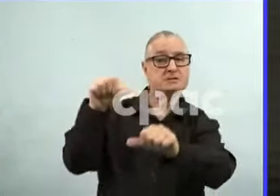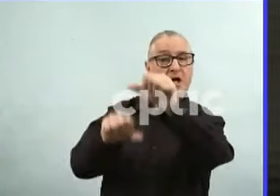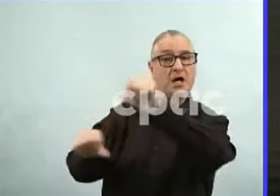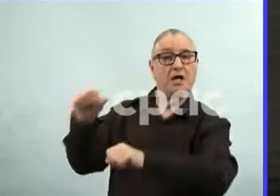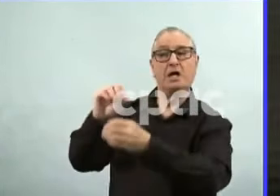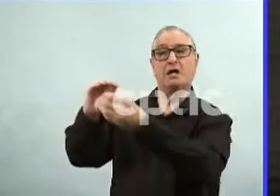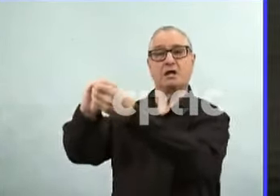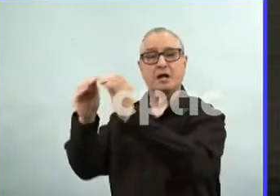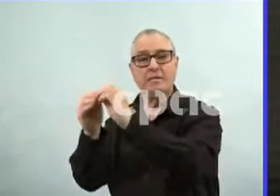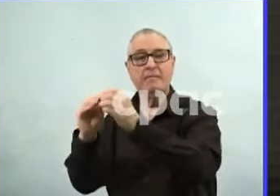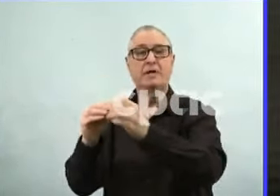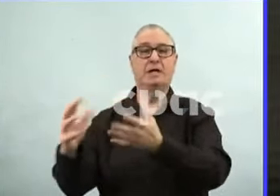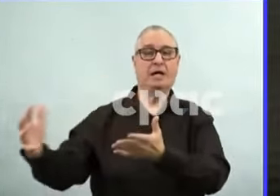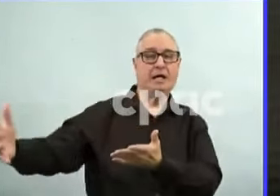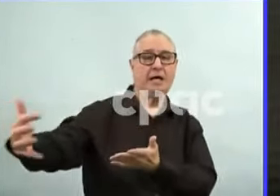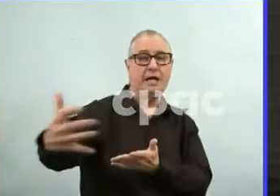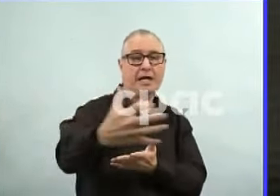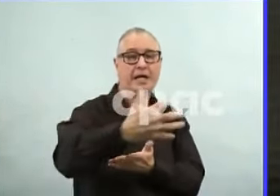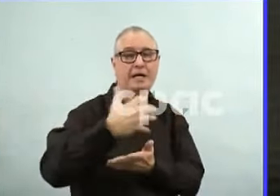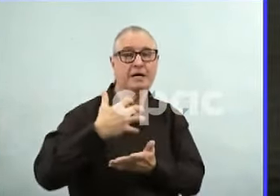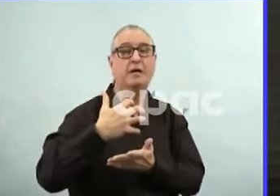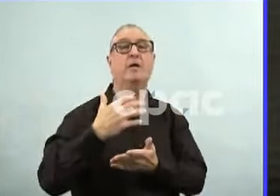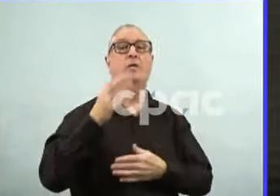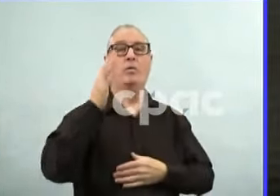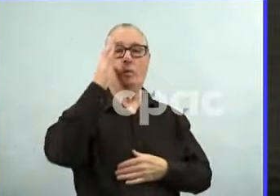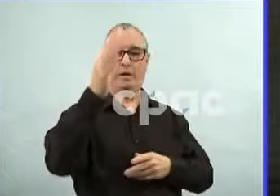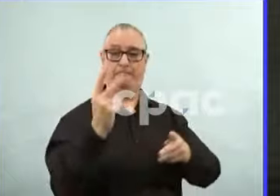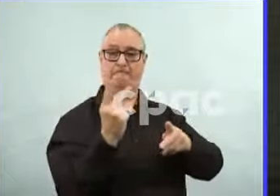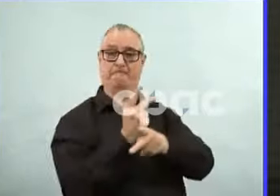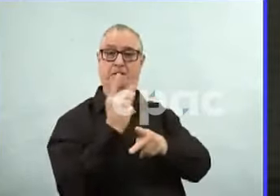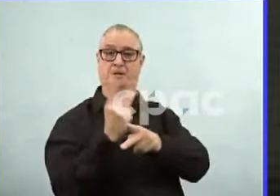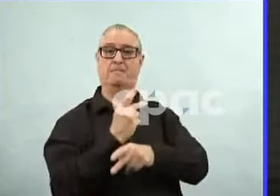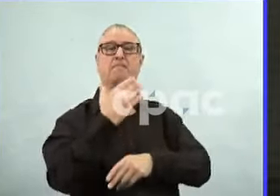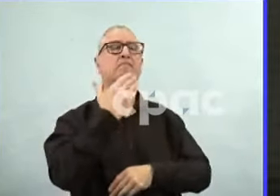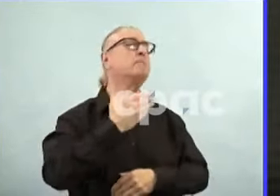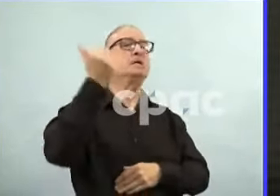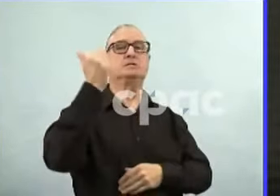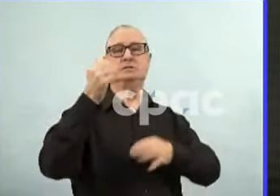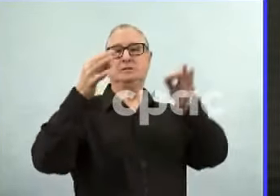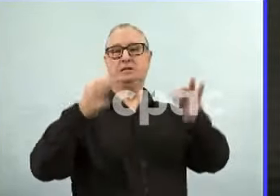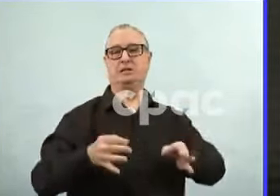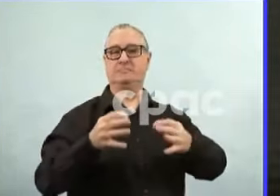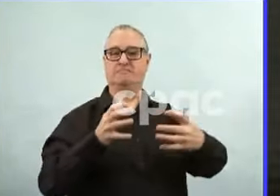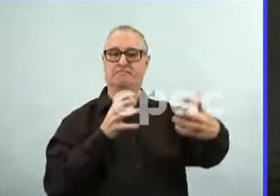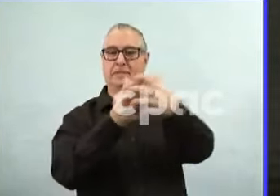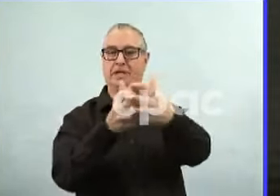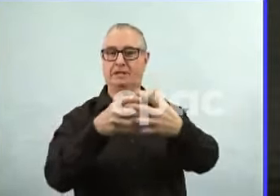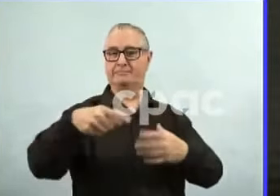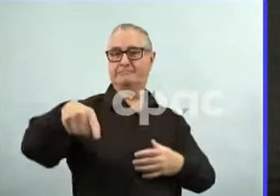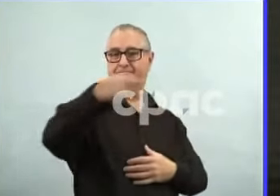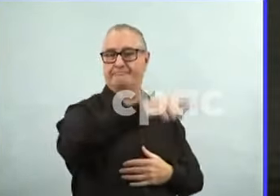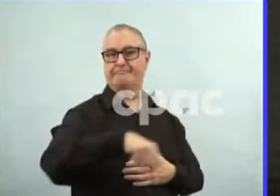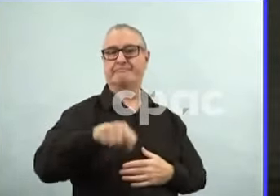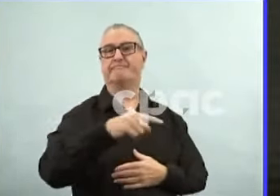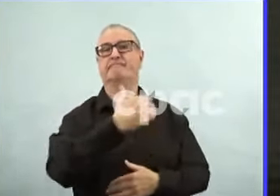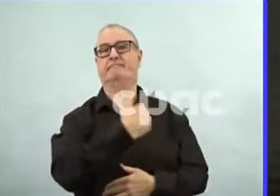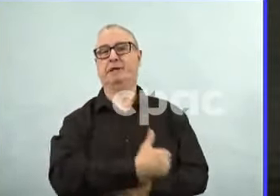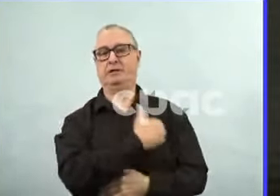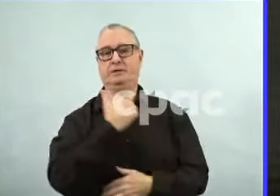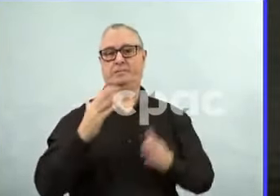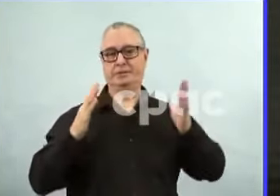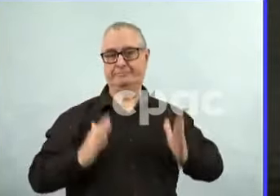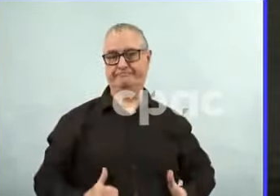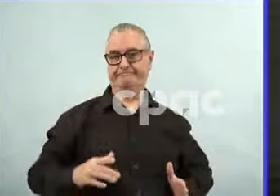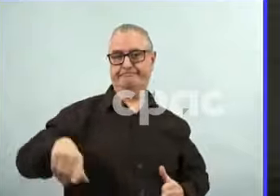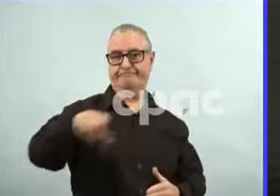decisions for Manitoba to ensure that Manitobans have the least amount of restrictions on them. And again, not to overwhelm our acute care system.